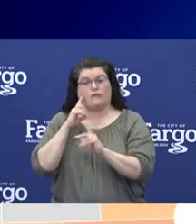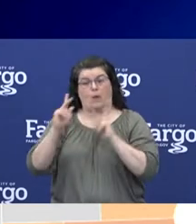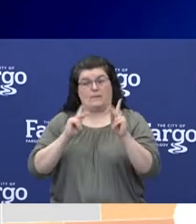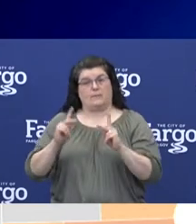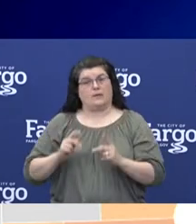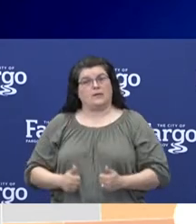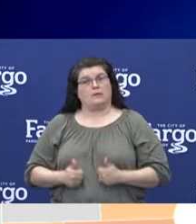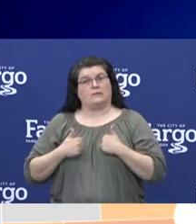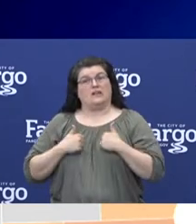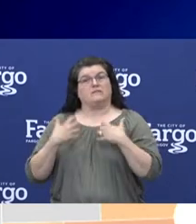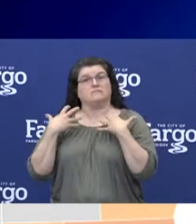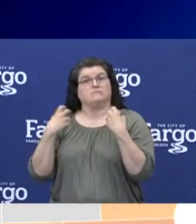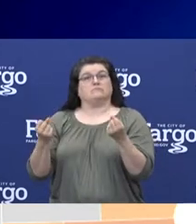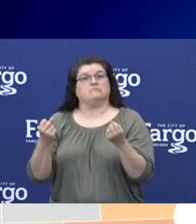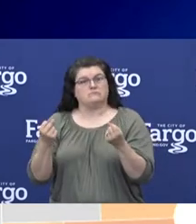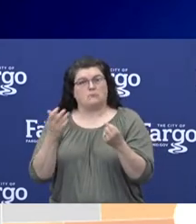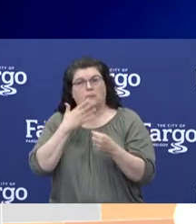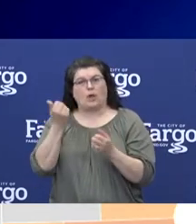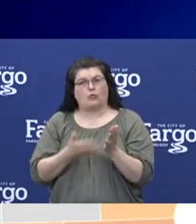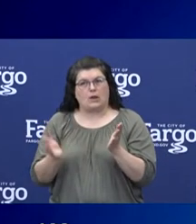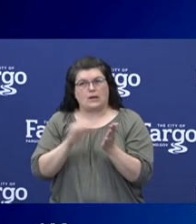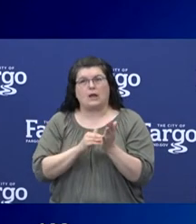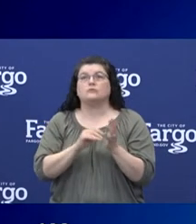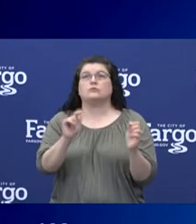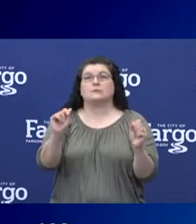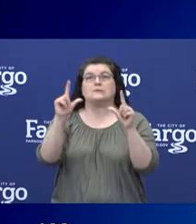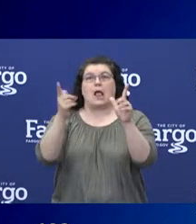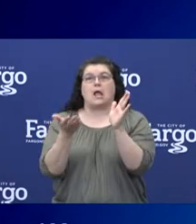that's being explored. Next slide, please.